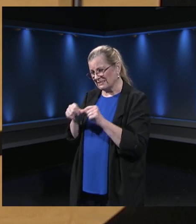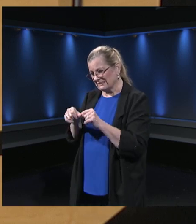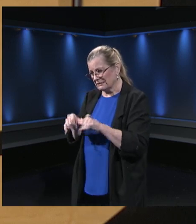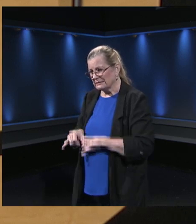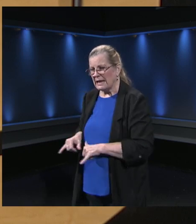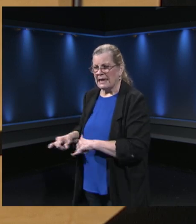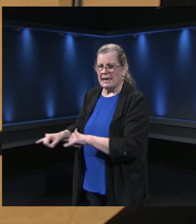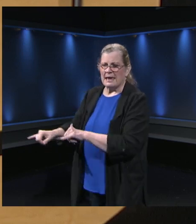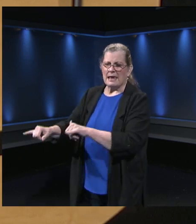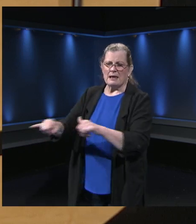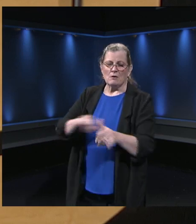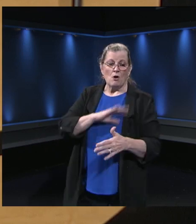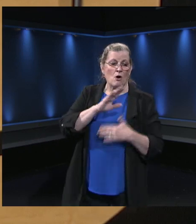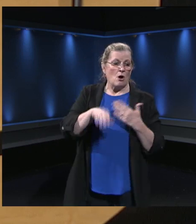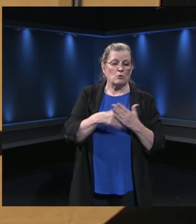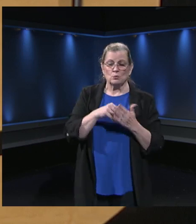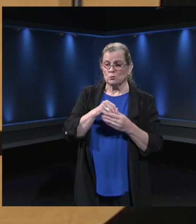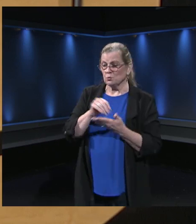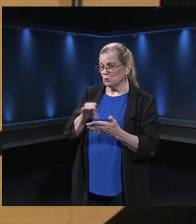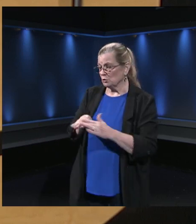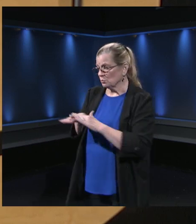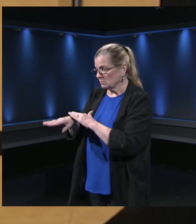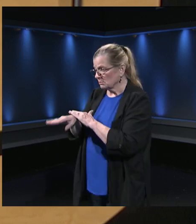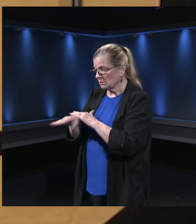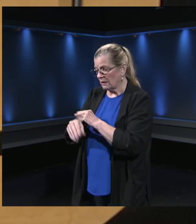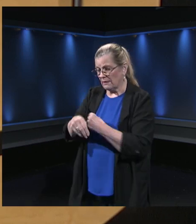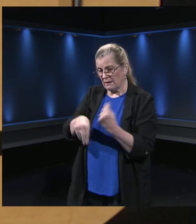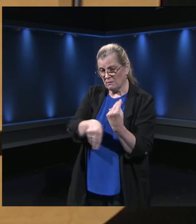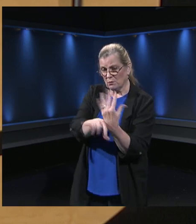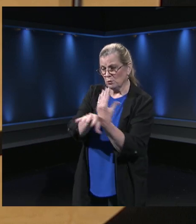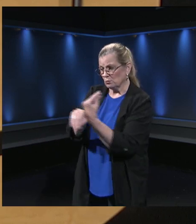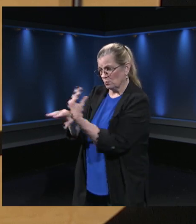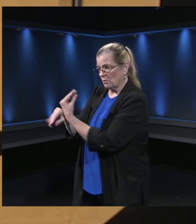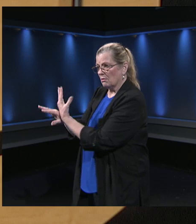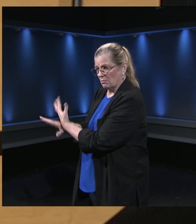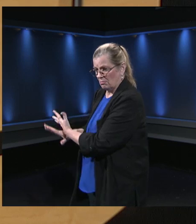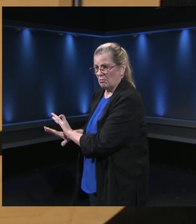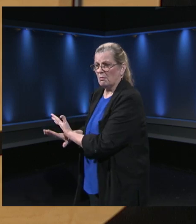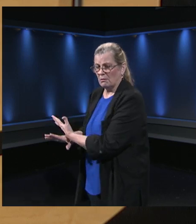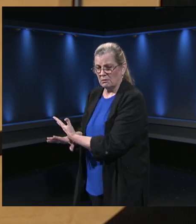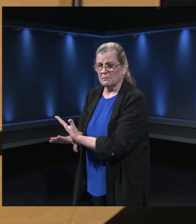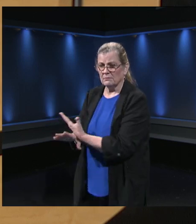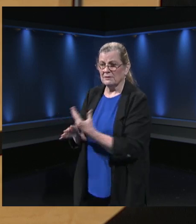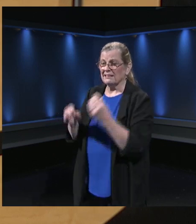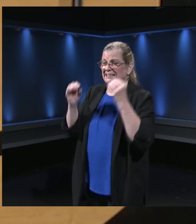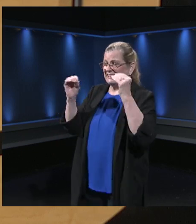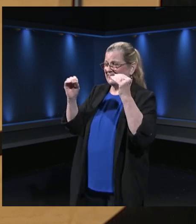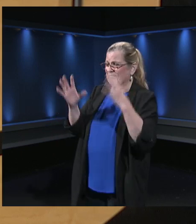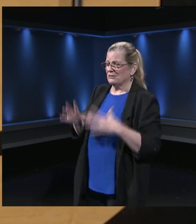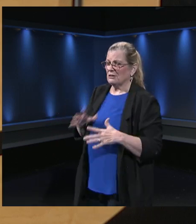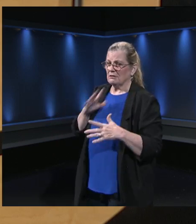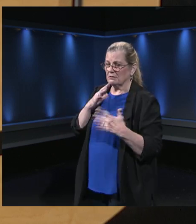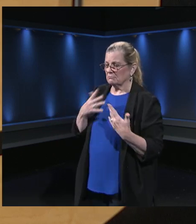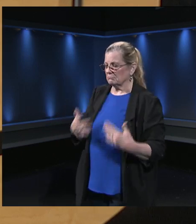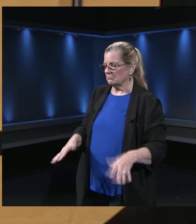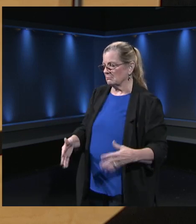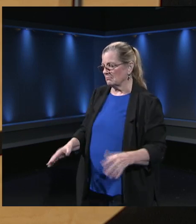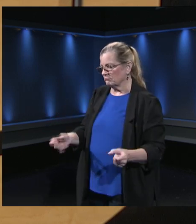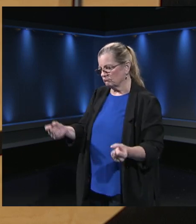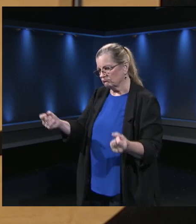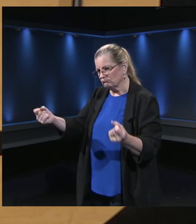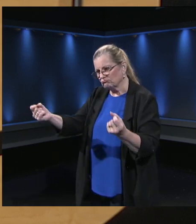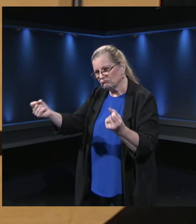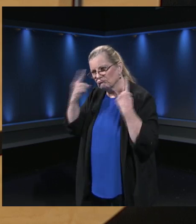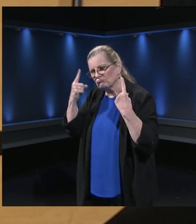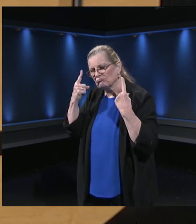students were accessing their courses. So we have many teachers and I fully understand where the teachers are coming from with it. It